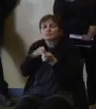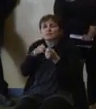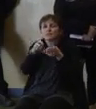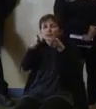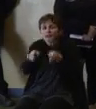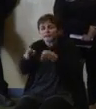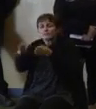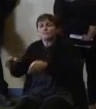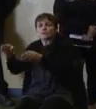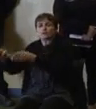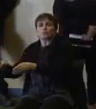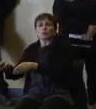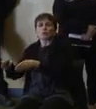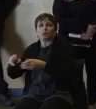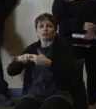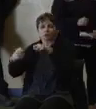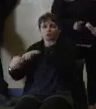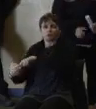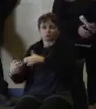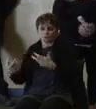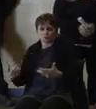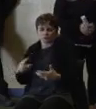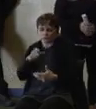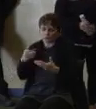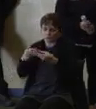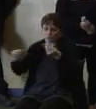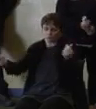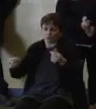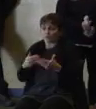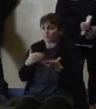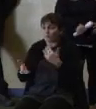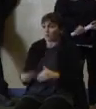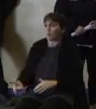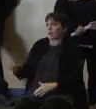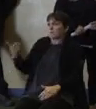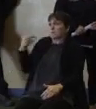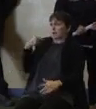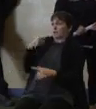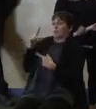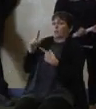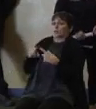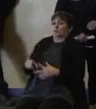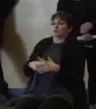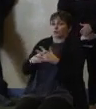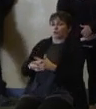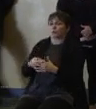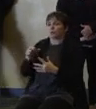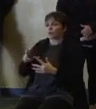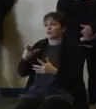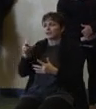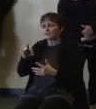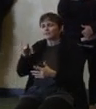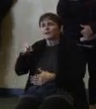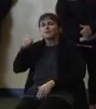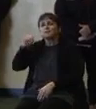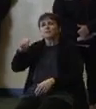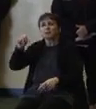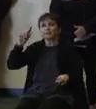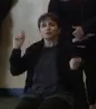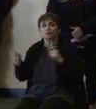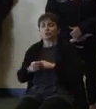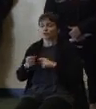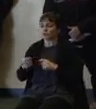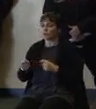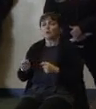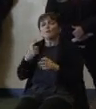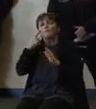person. In other words, early on in the crisis or when there's a big shift in payments, so for instance, the President, President Trump in this